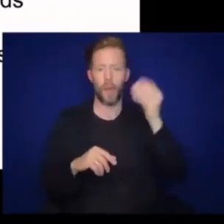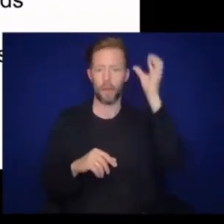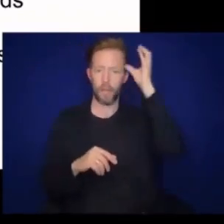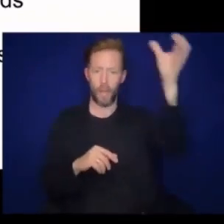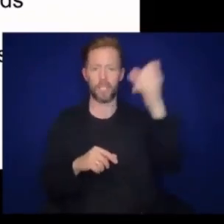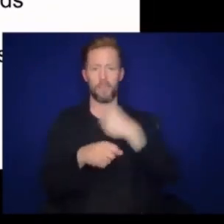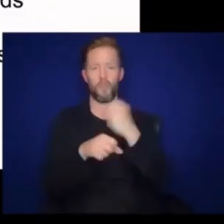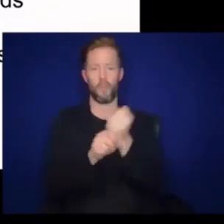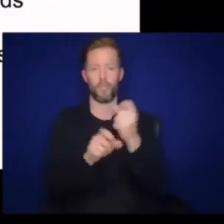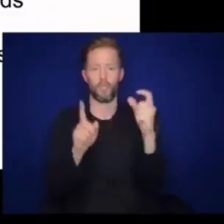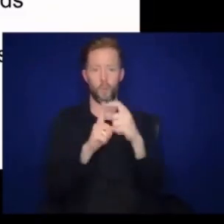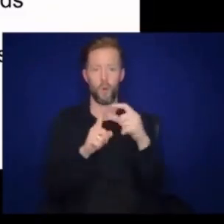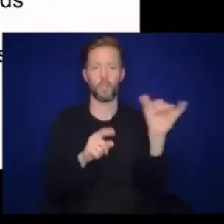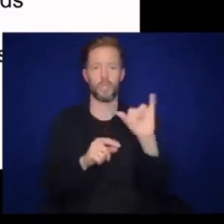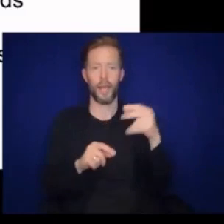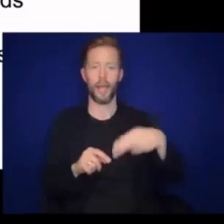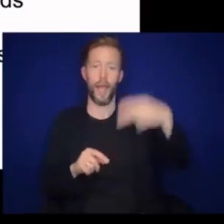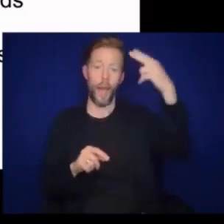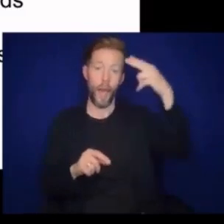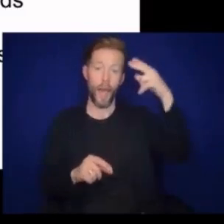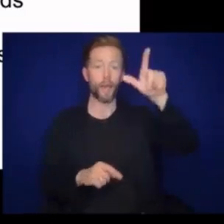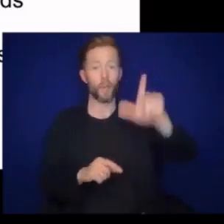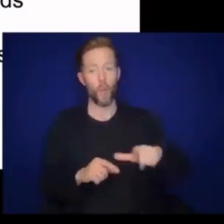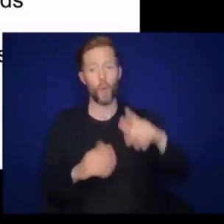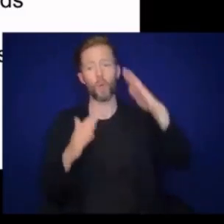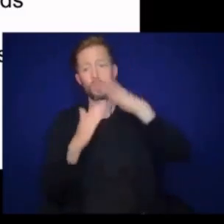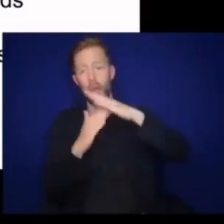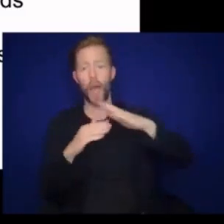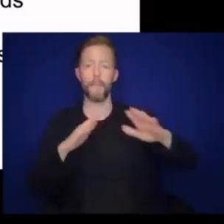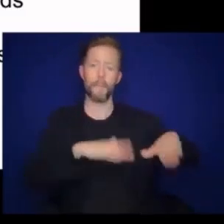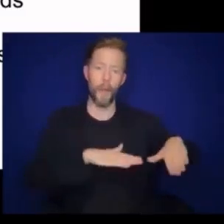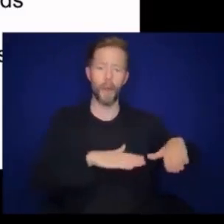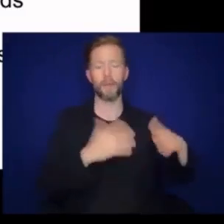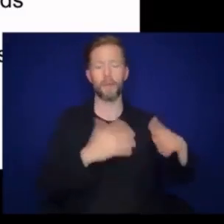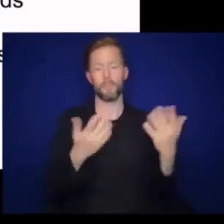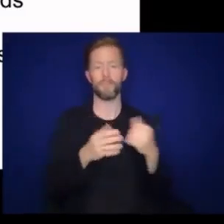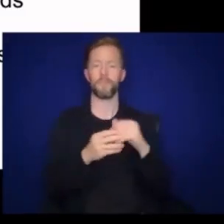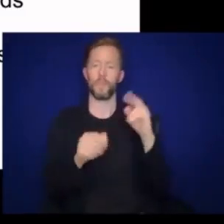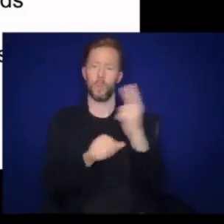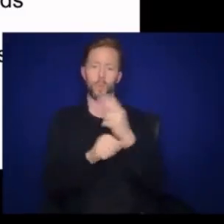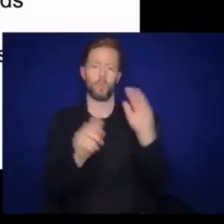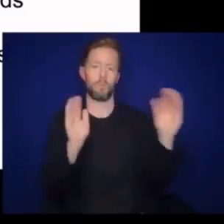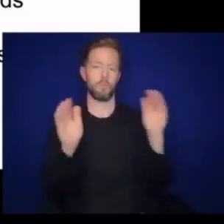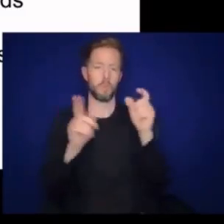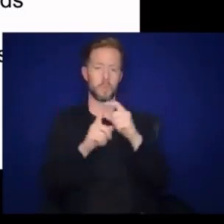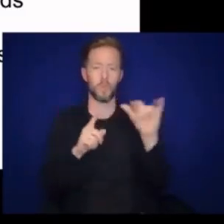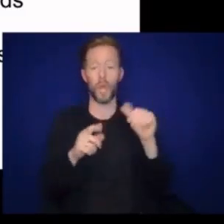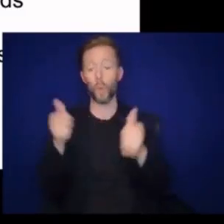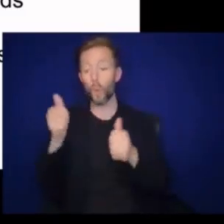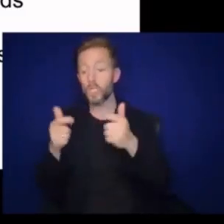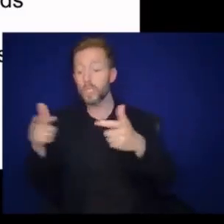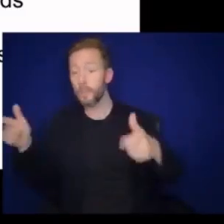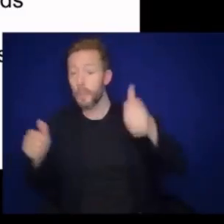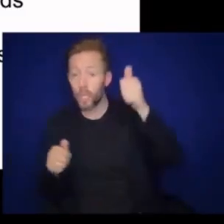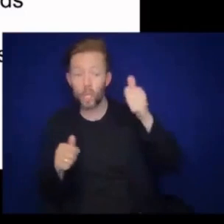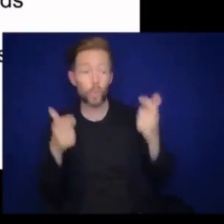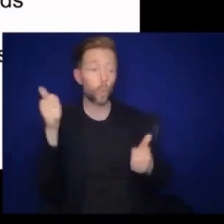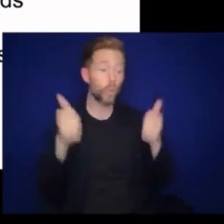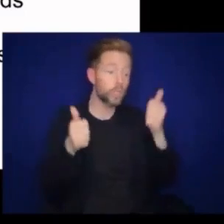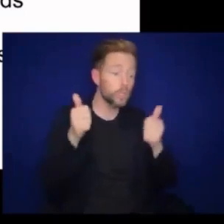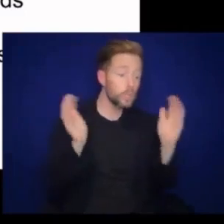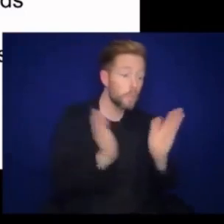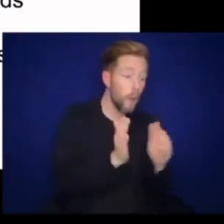concept formation rule. Words, such as high, low, top, bottom. Use comparative words, like which block is bigger,